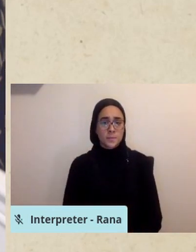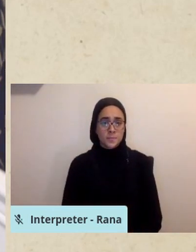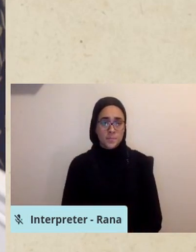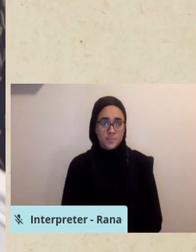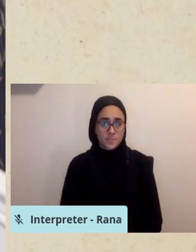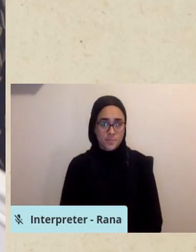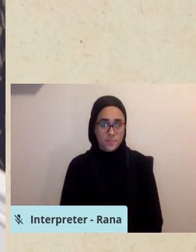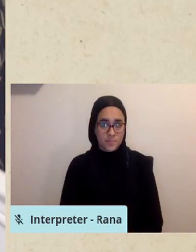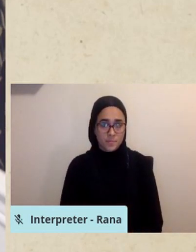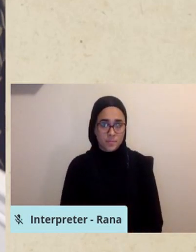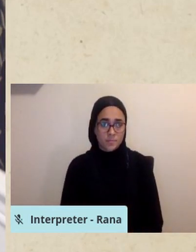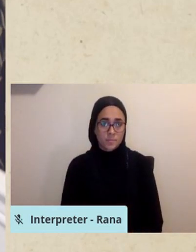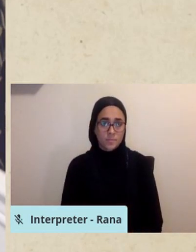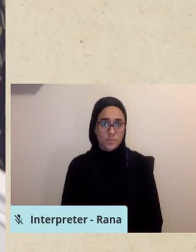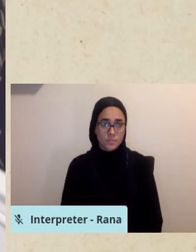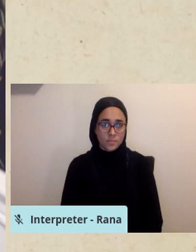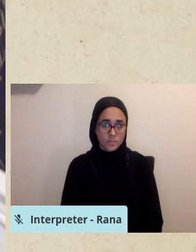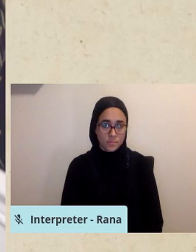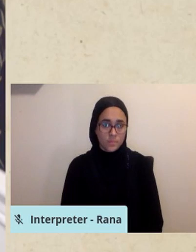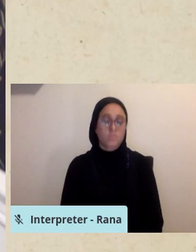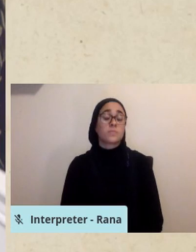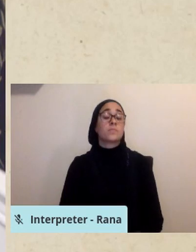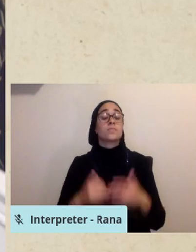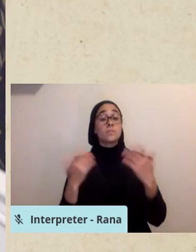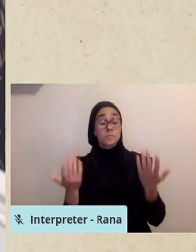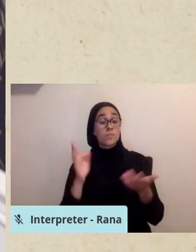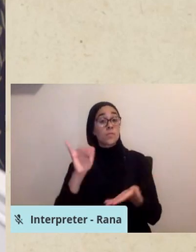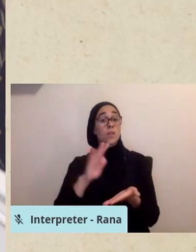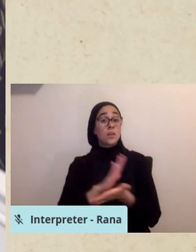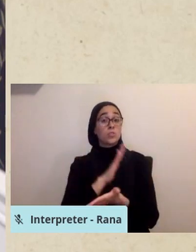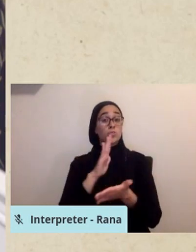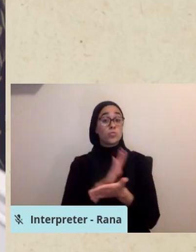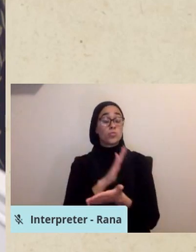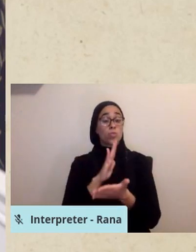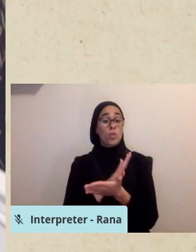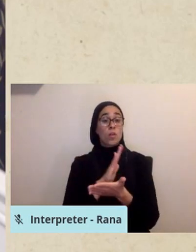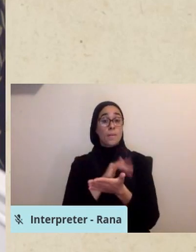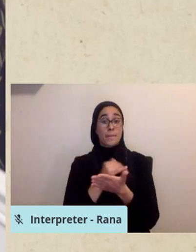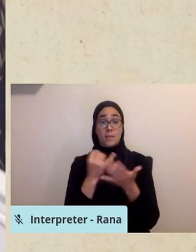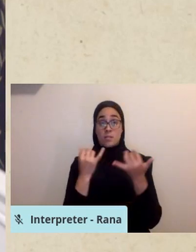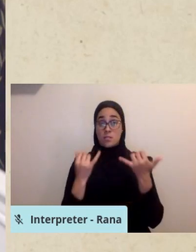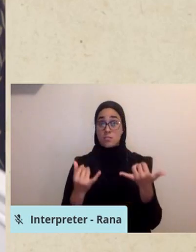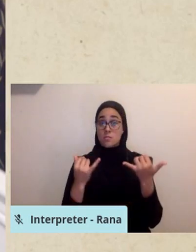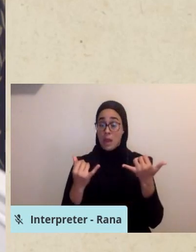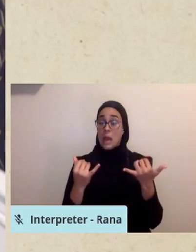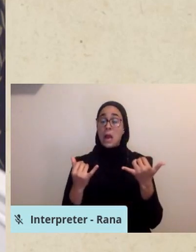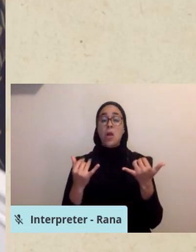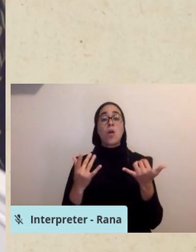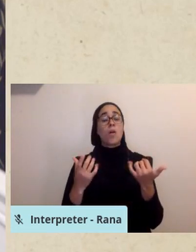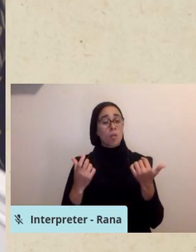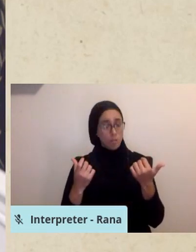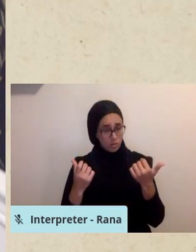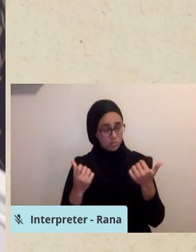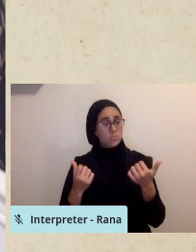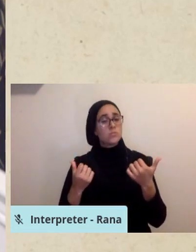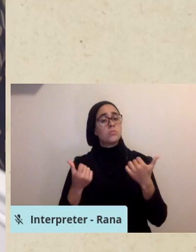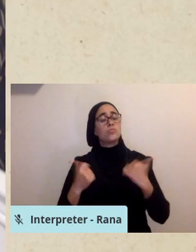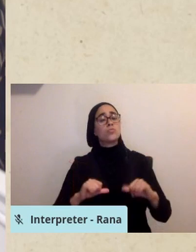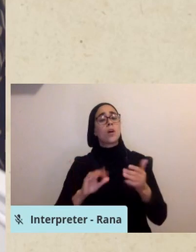So this document has since, you know, is moving towards being a formal part of